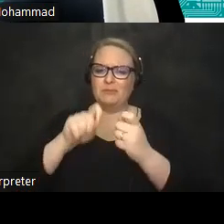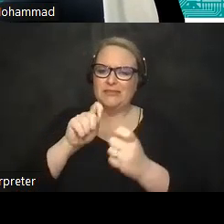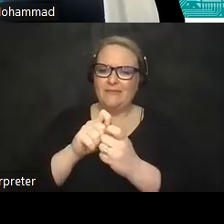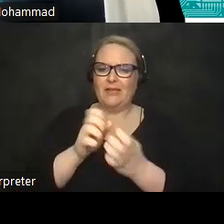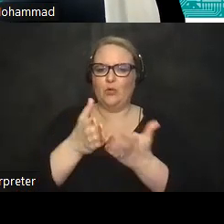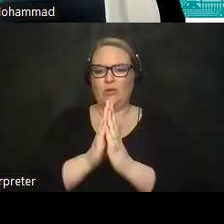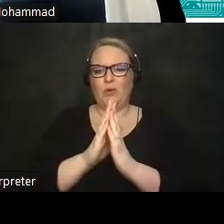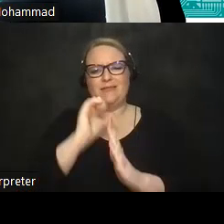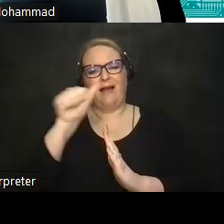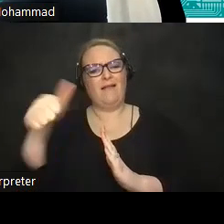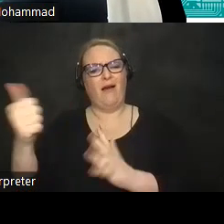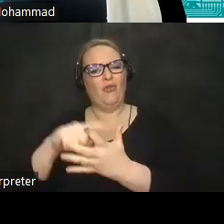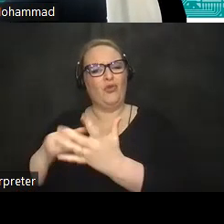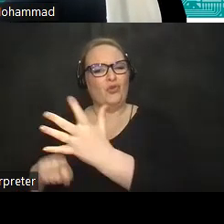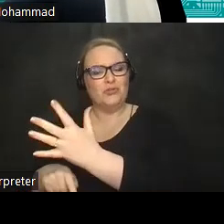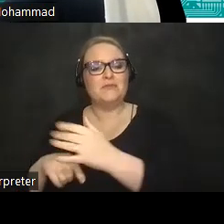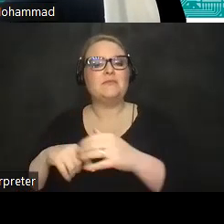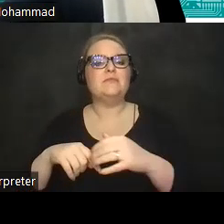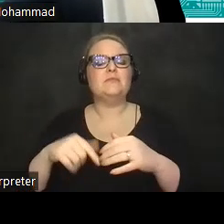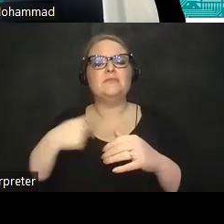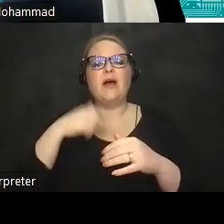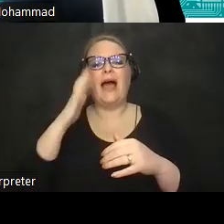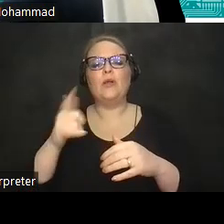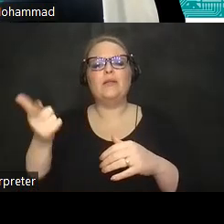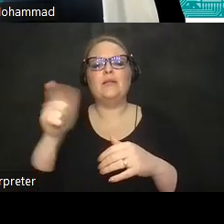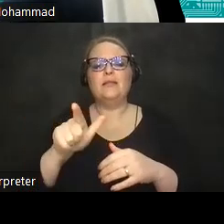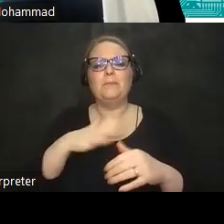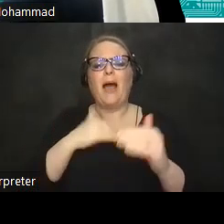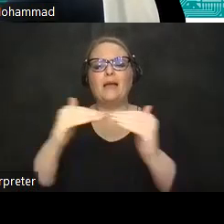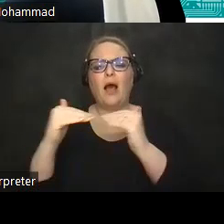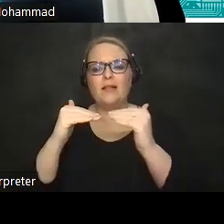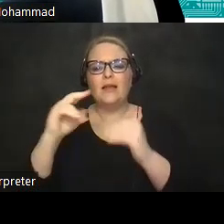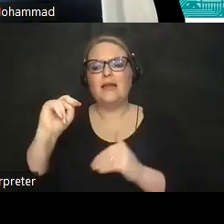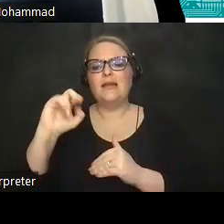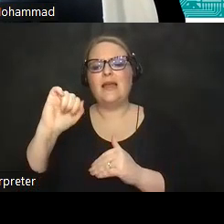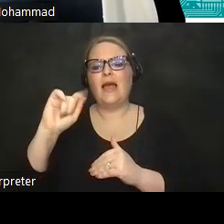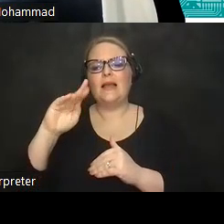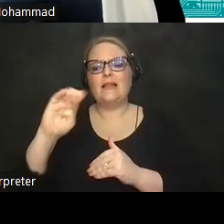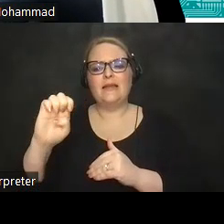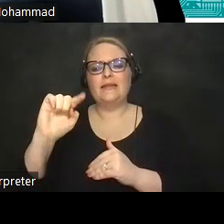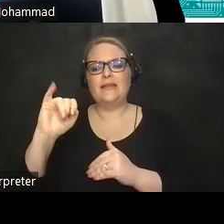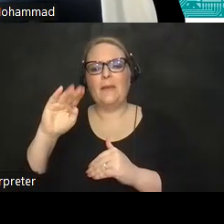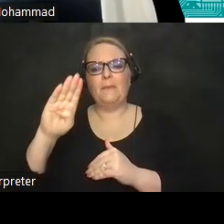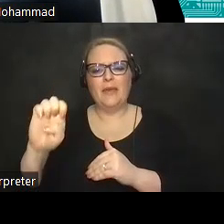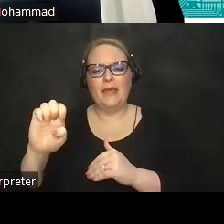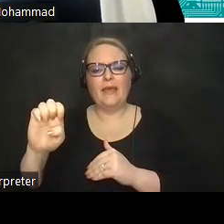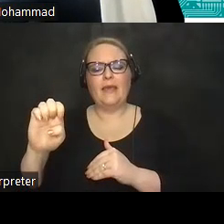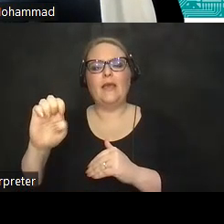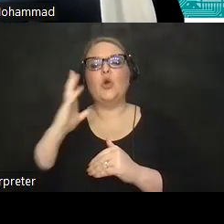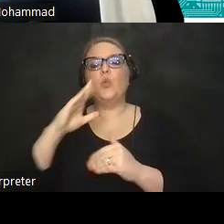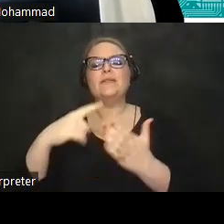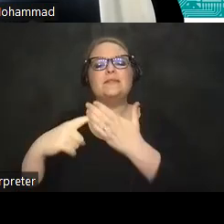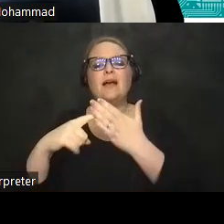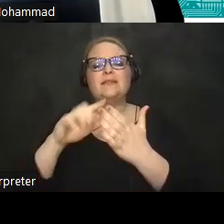others and so i'm going to pass it off to my colleague natalie tambay who will go to talk about design